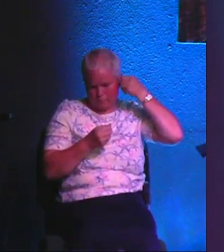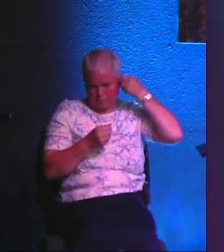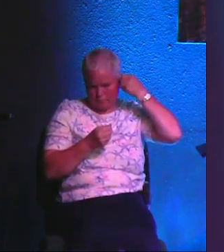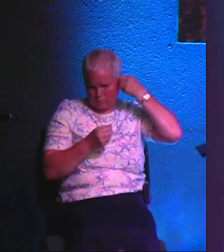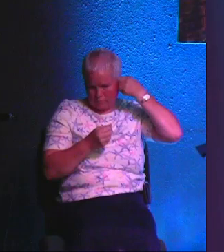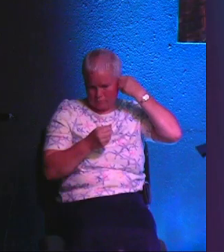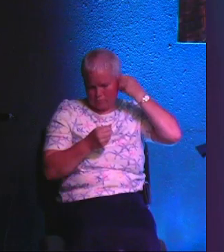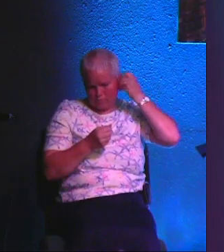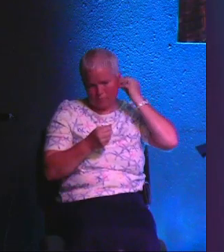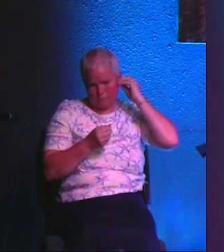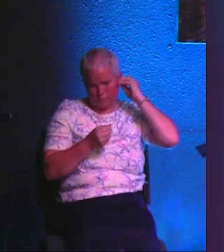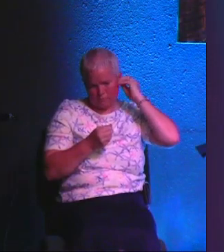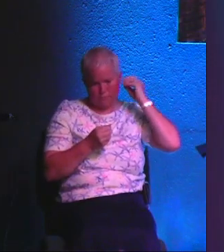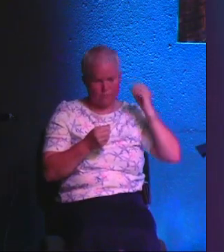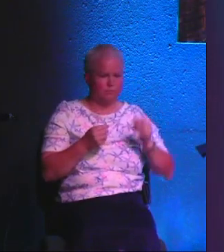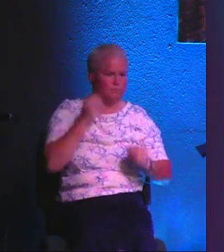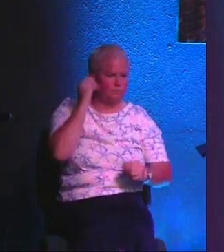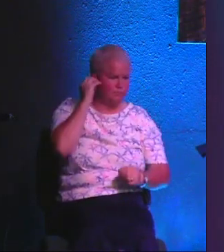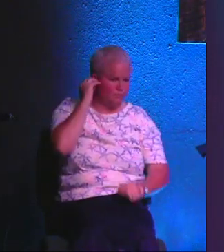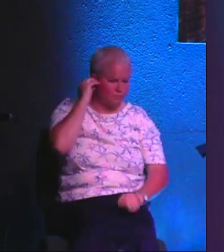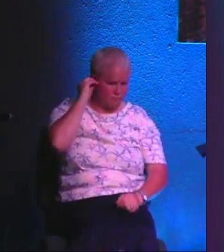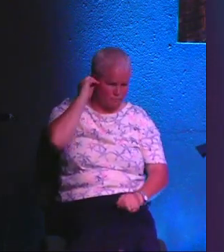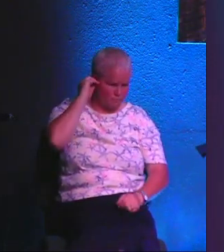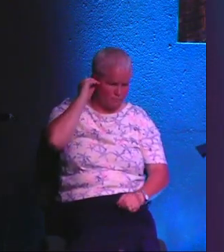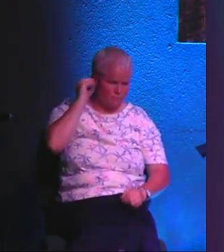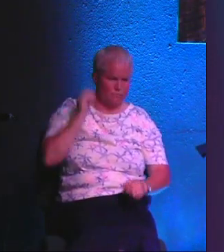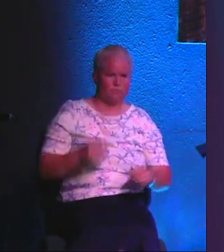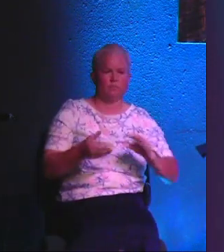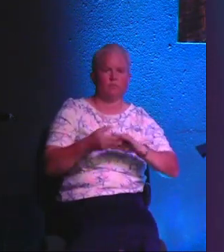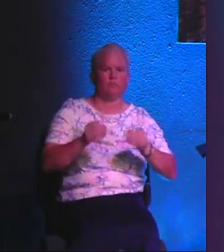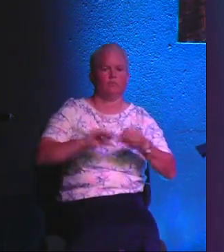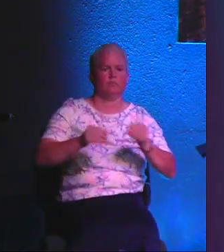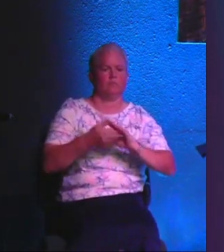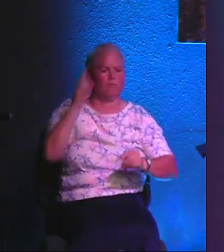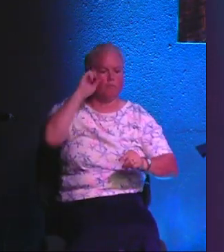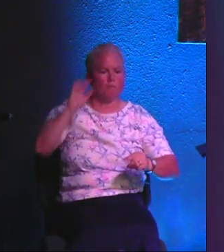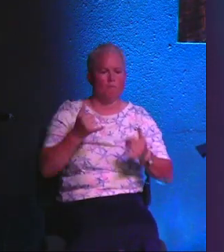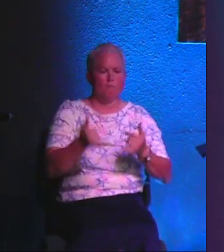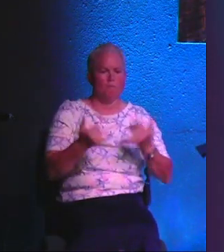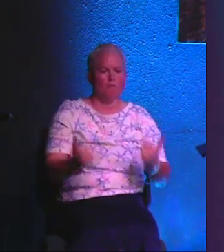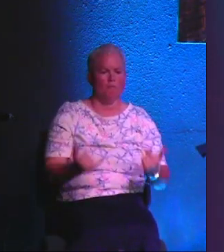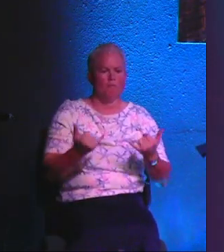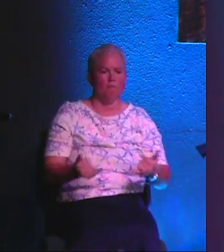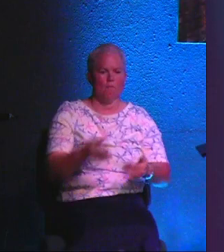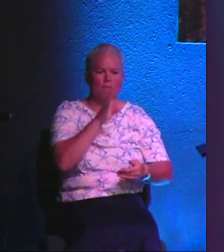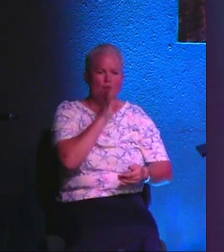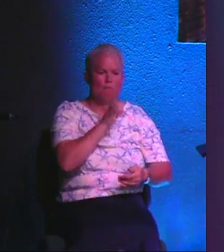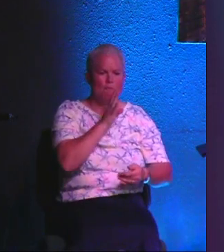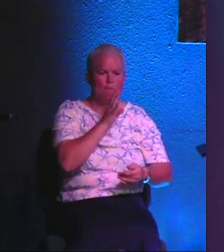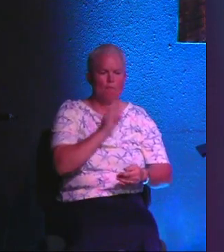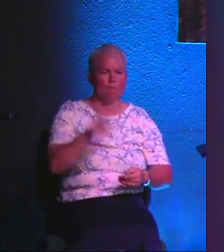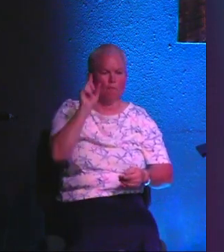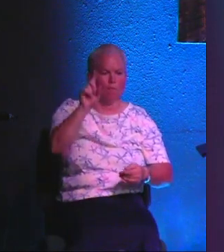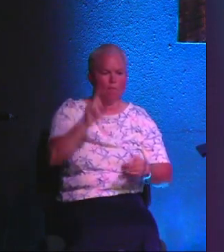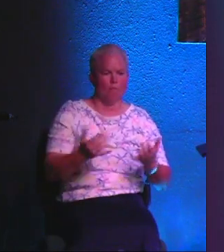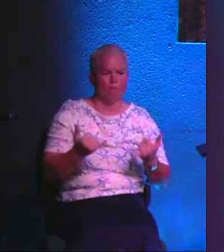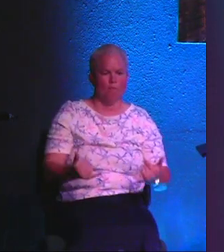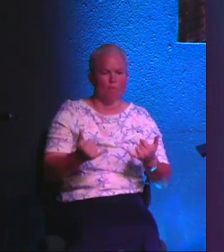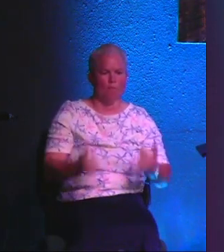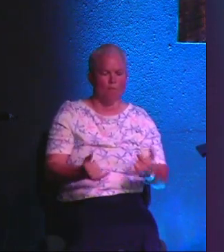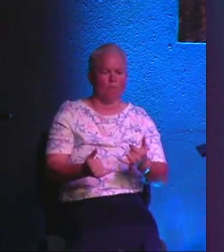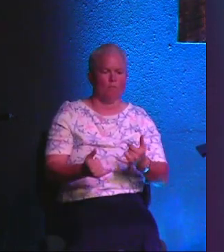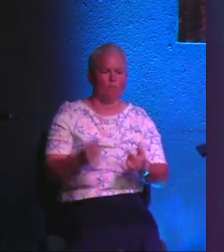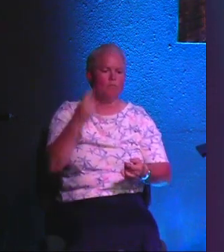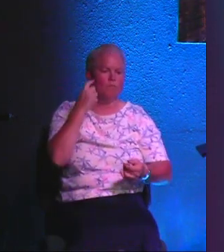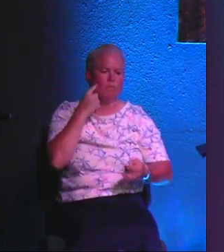here. I don't understand it. But I say all that to say that God has a message for you today. He has something to speak to you today, just like